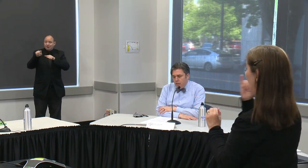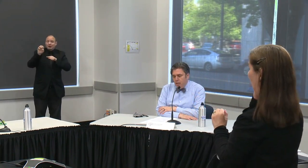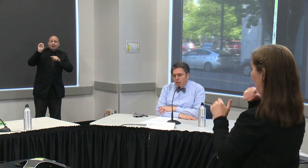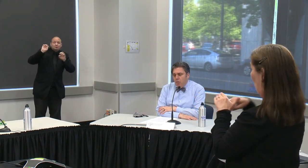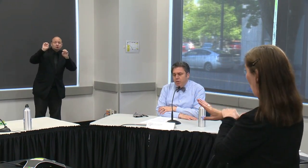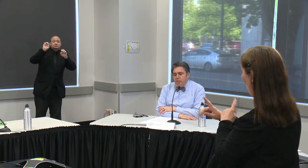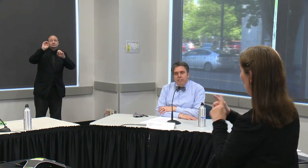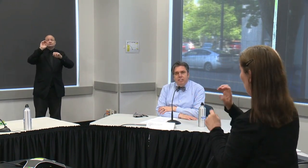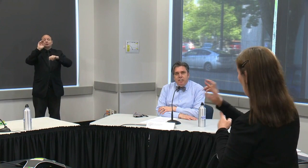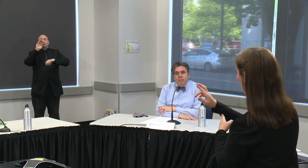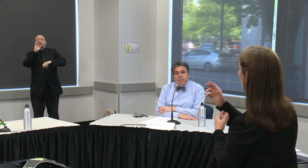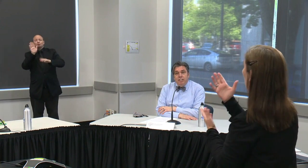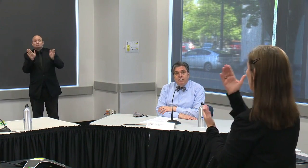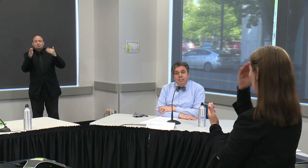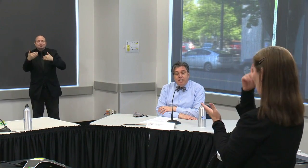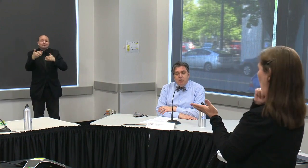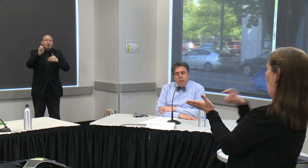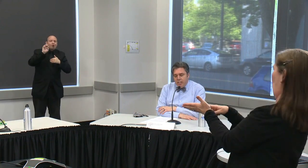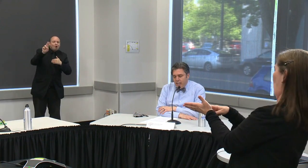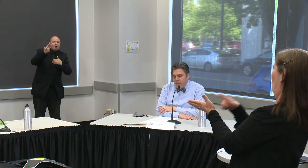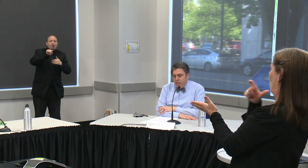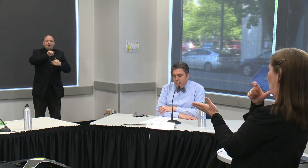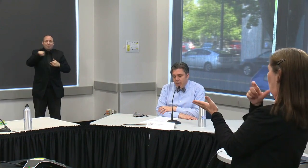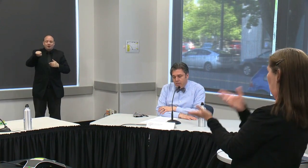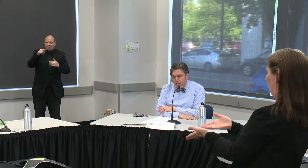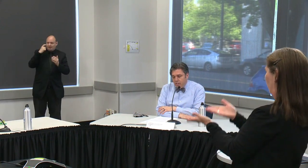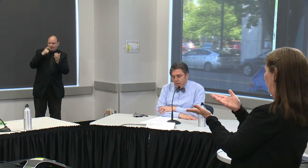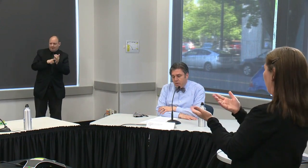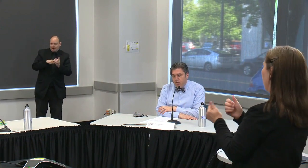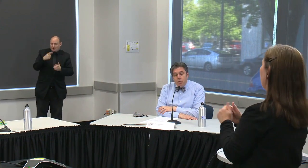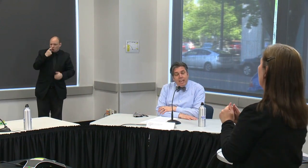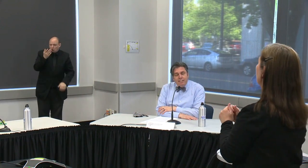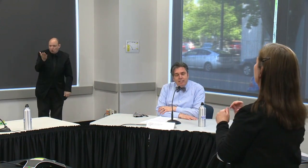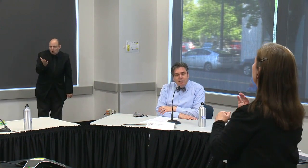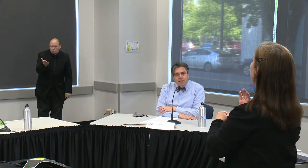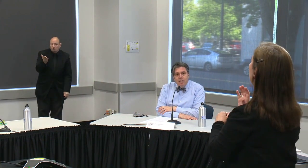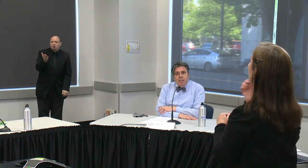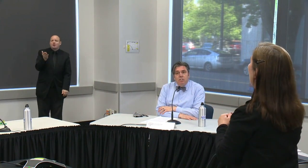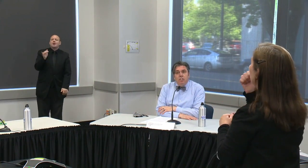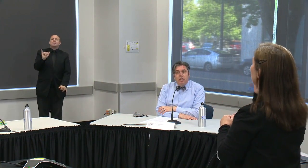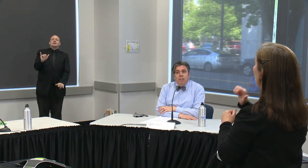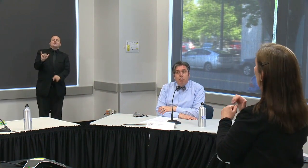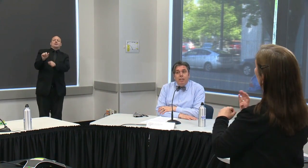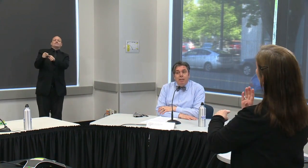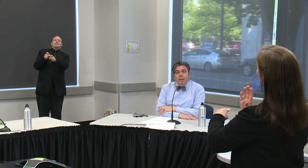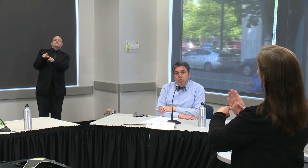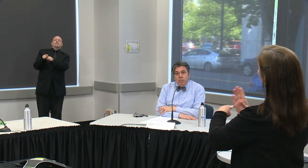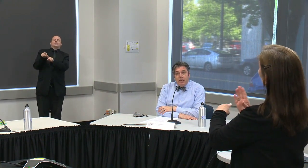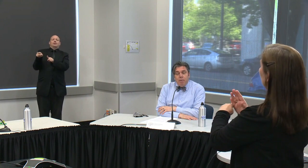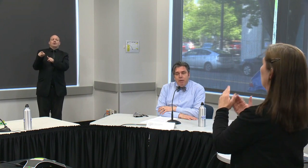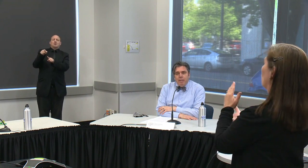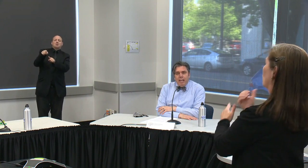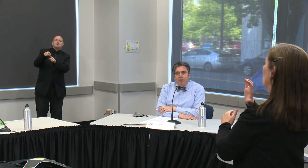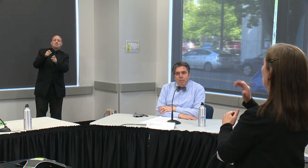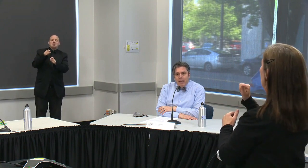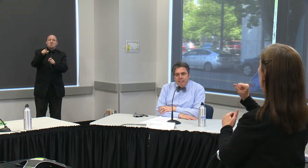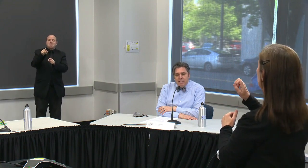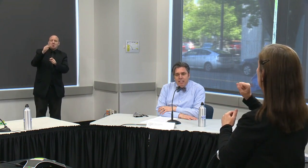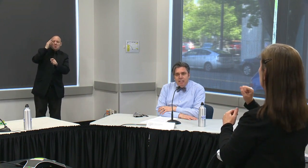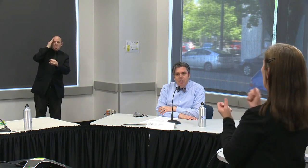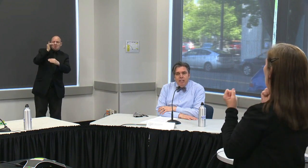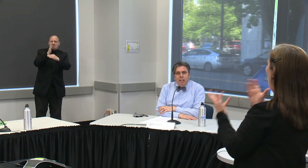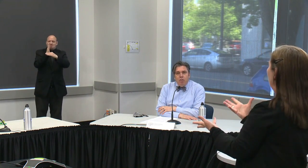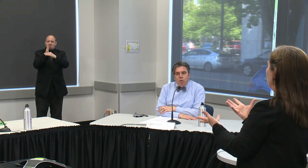we will consider to continue to look at our average number of new cases so that we can make sure that our public health